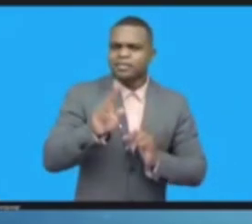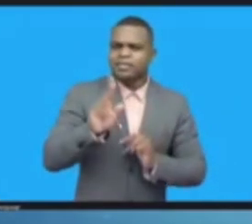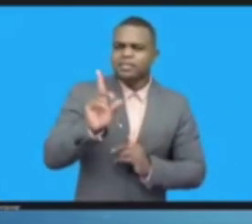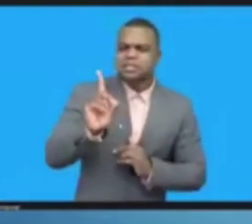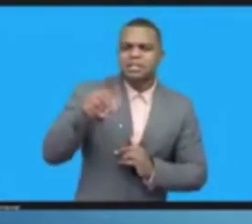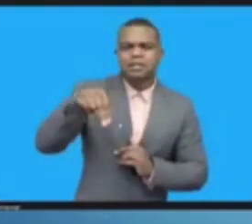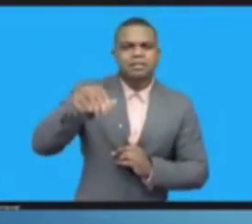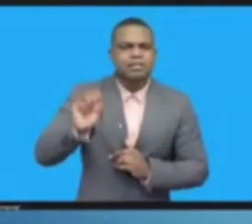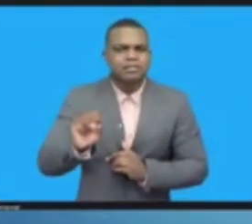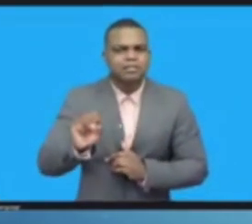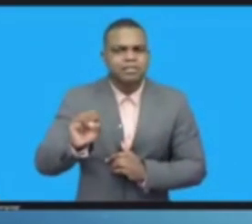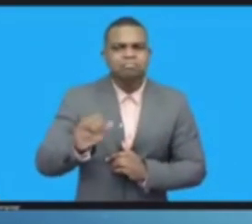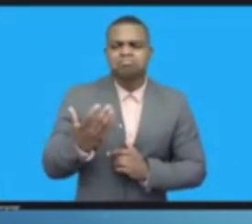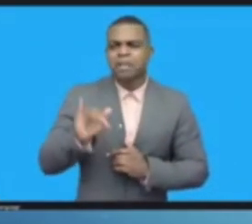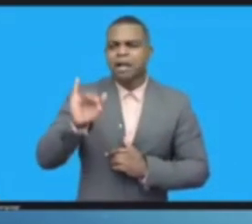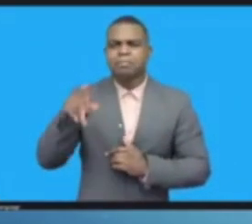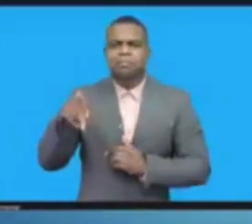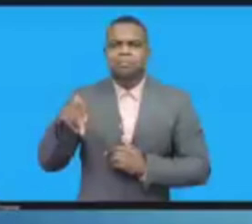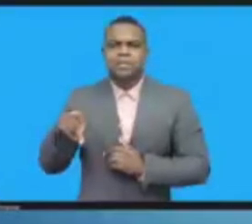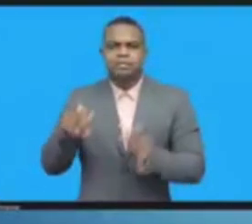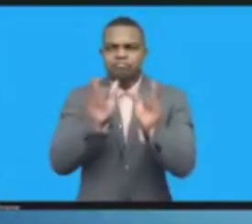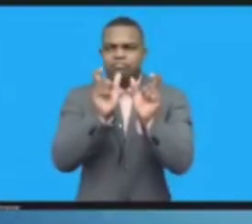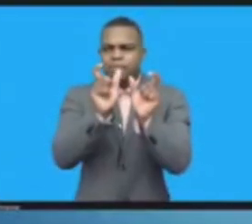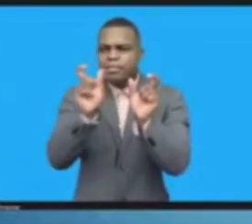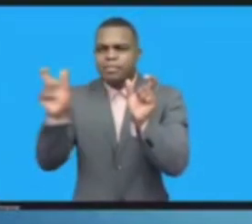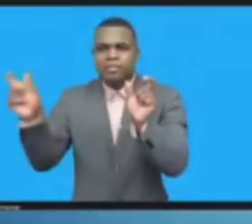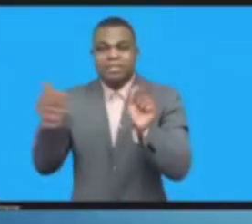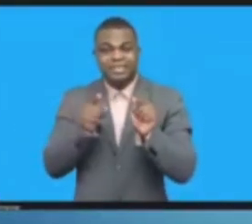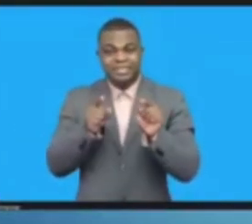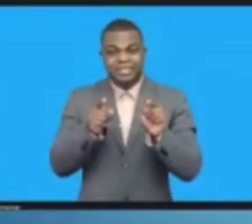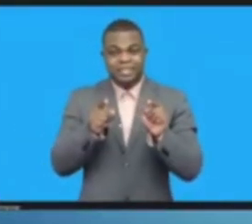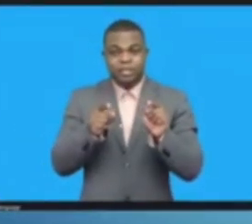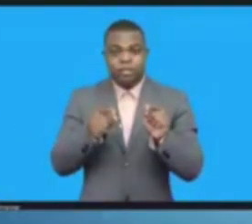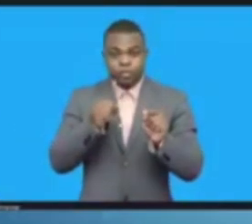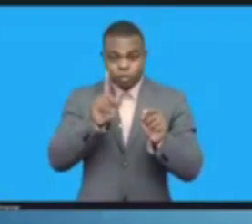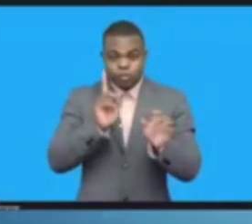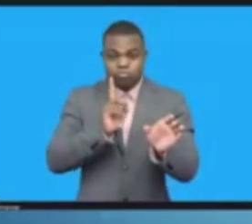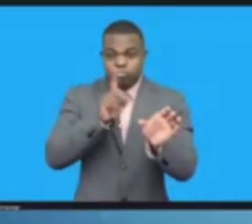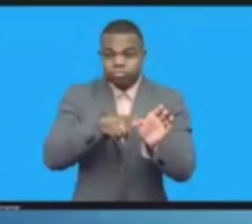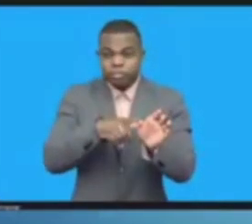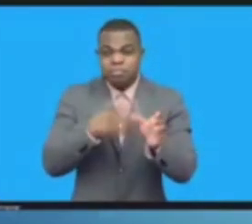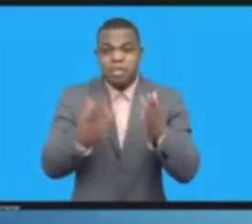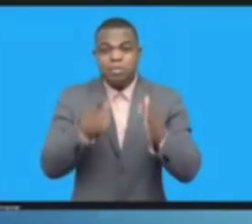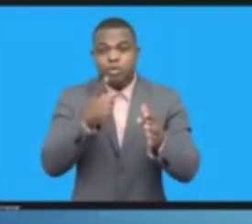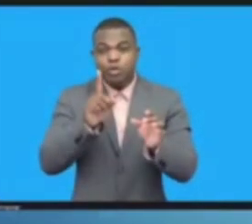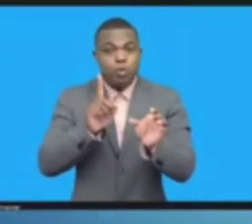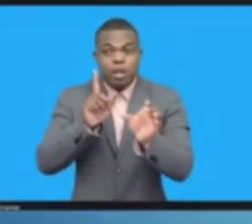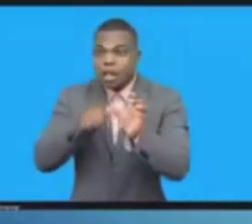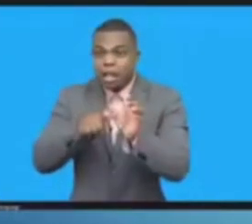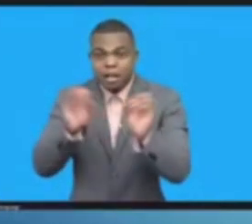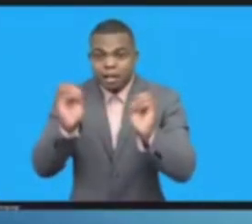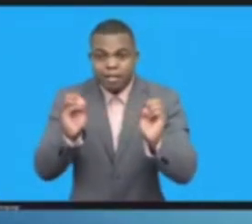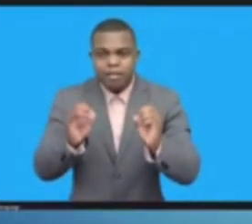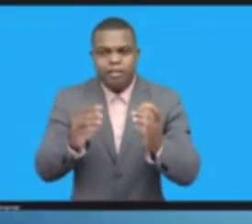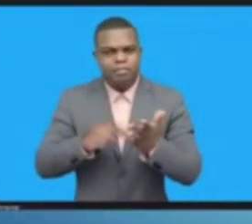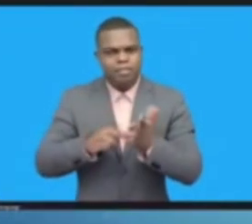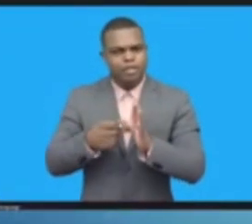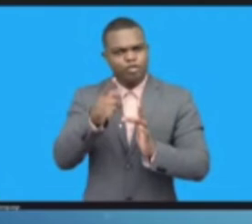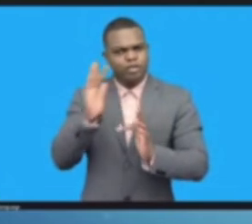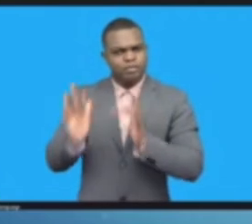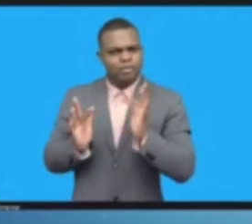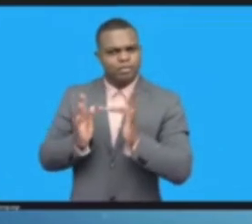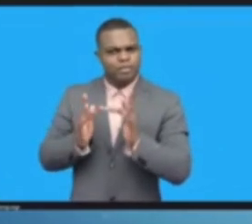The Internet is a system of trust. And this trust comes from a technical coordination governed by the multi-stakeholder model.